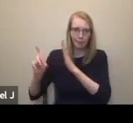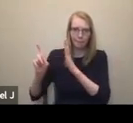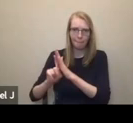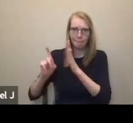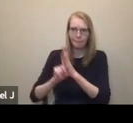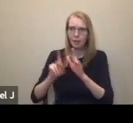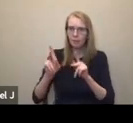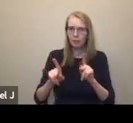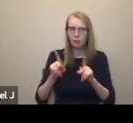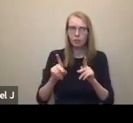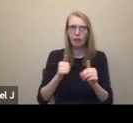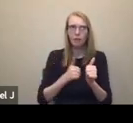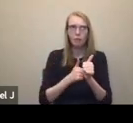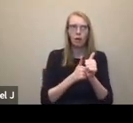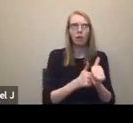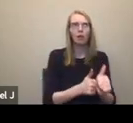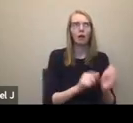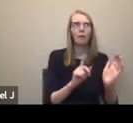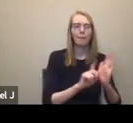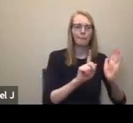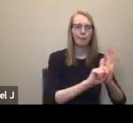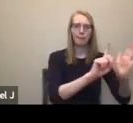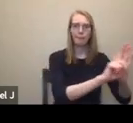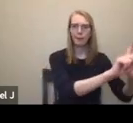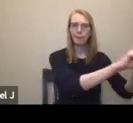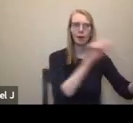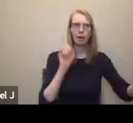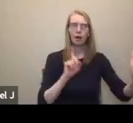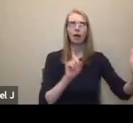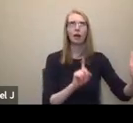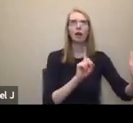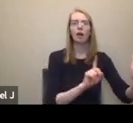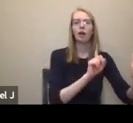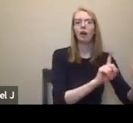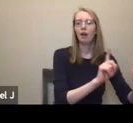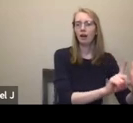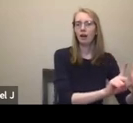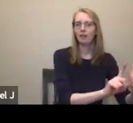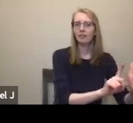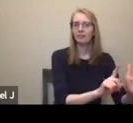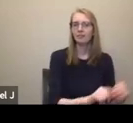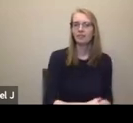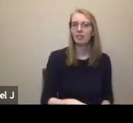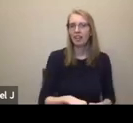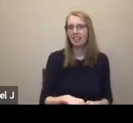sound pathway into the house. So those are examples of directional accessibility. Okay.